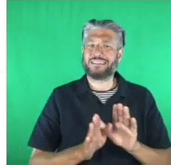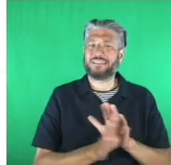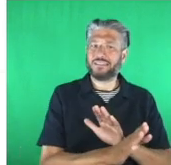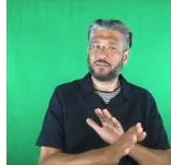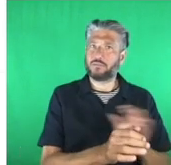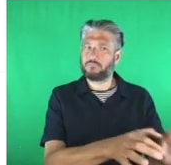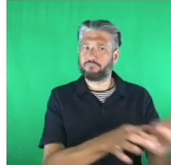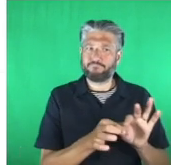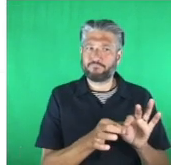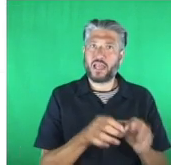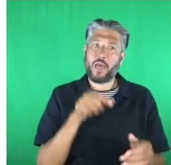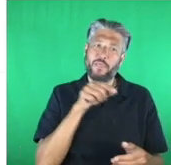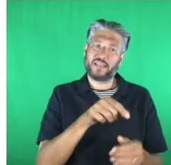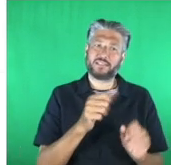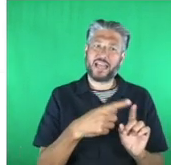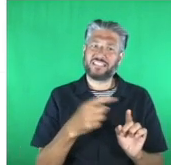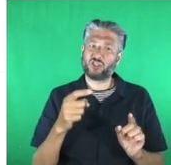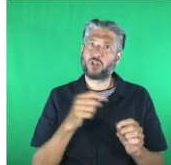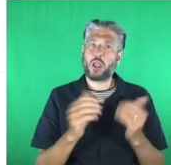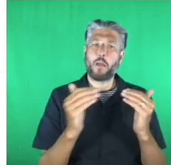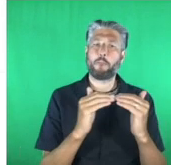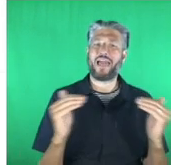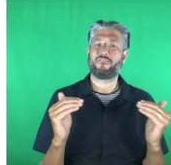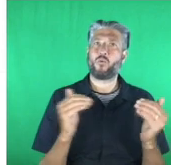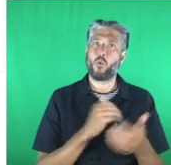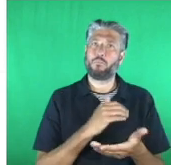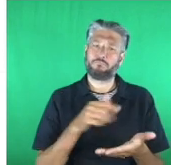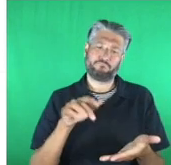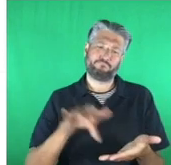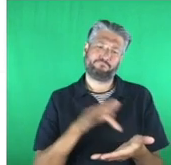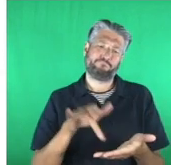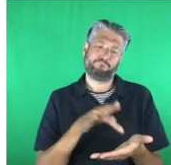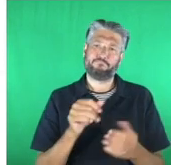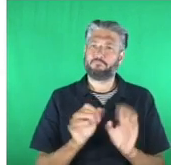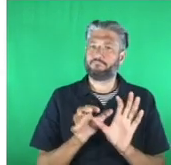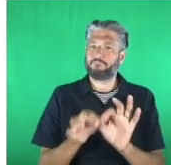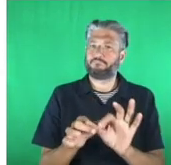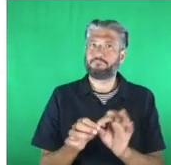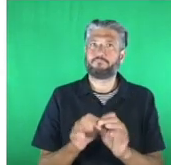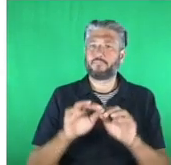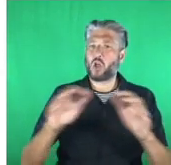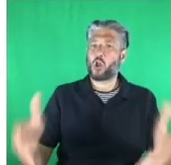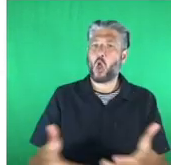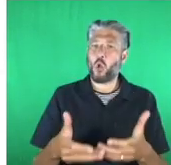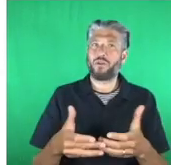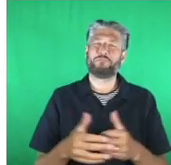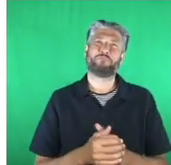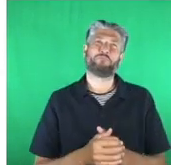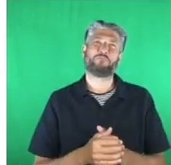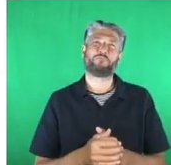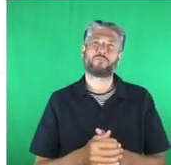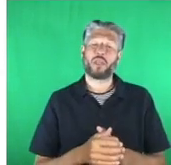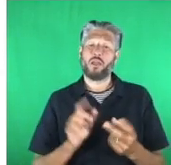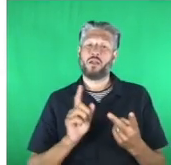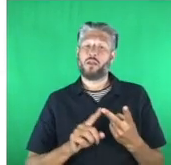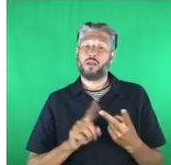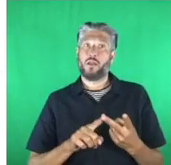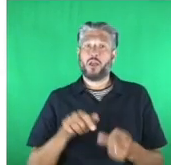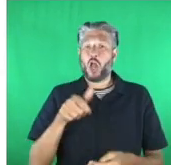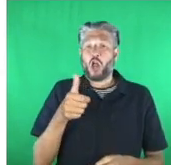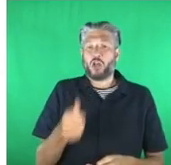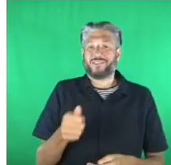globe to express themselves and interact with each other. The Turn on the Subtitles campaign is centered around